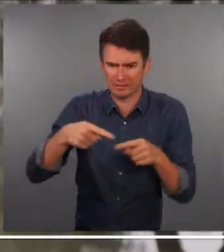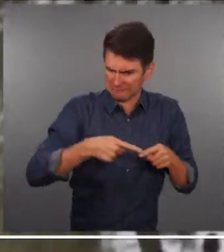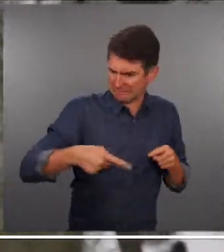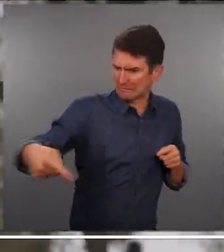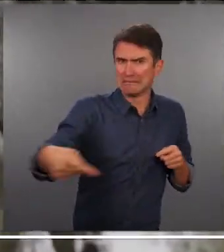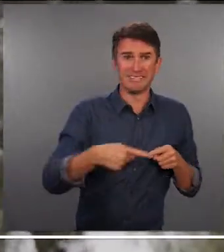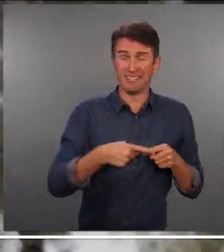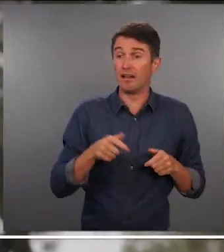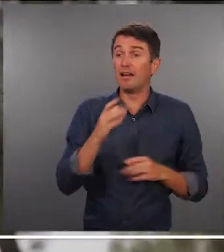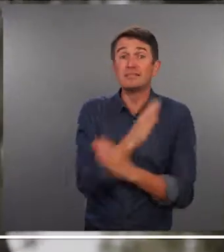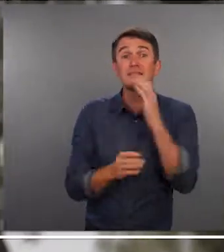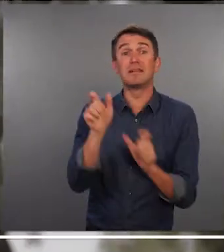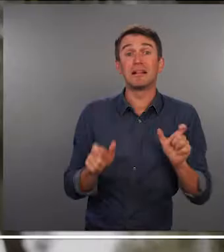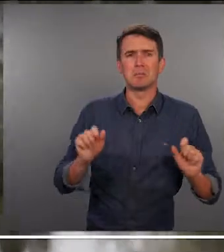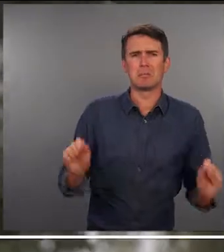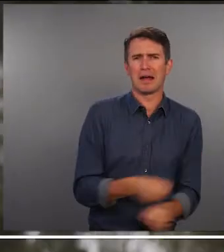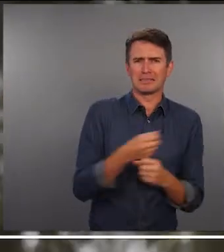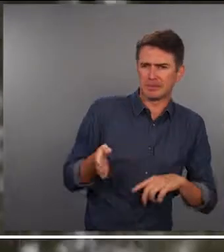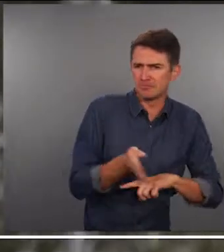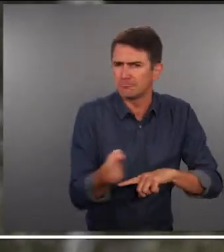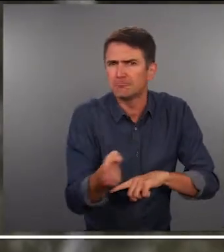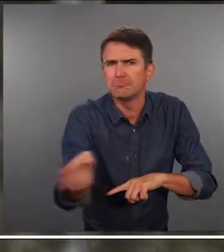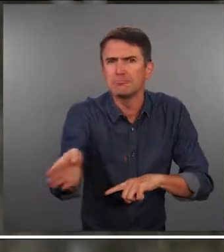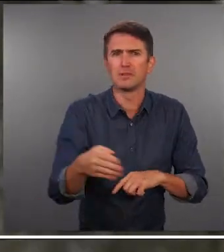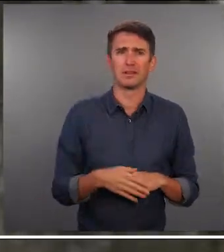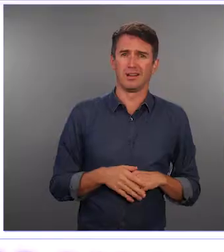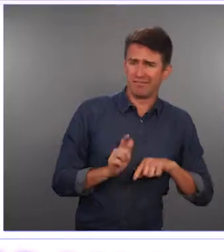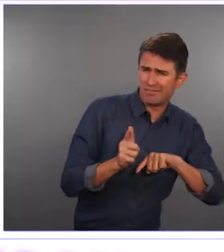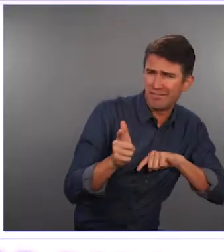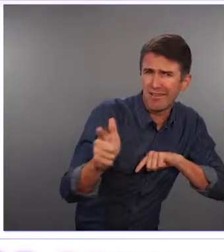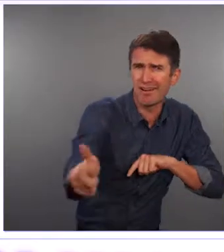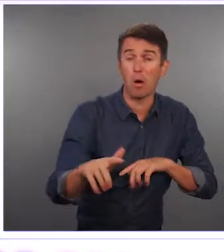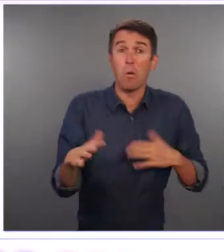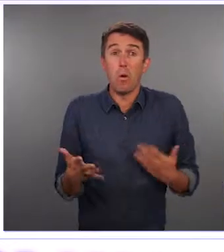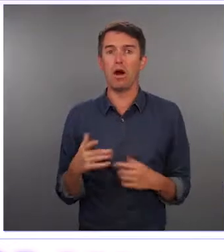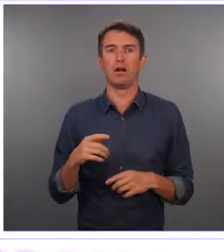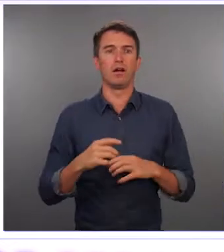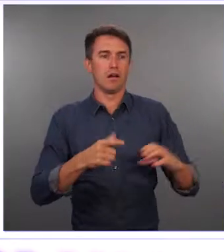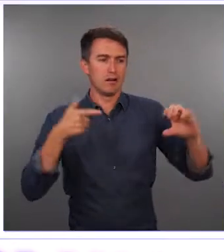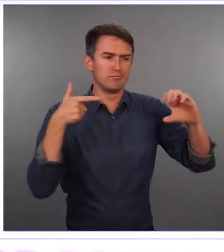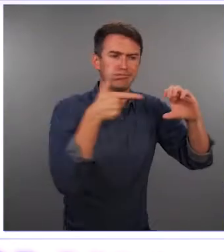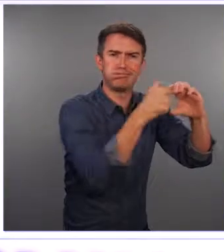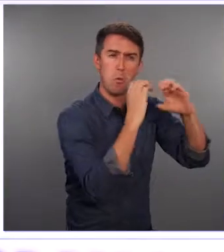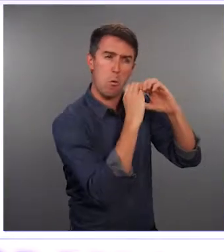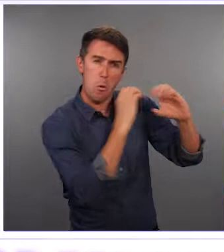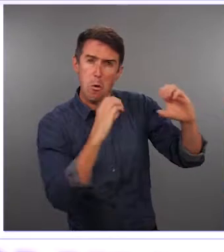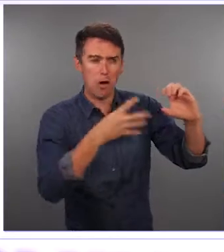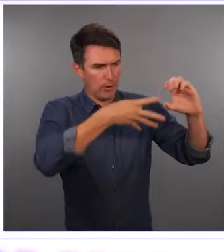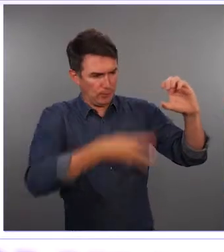facilities, they are not useful for persons with disabilities For example, height, like if you look at the issue of boards